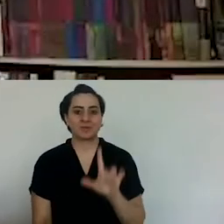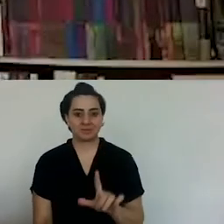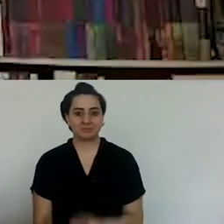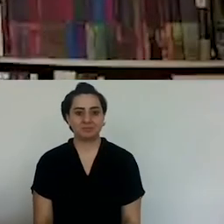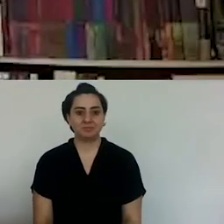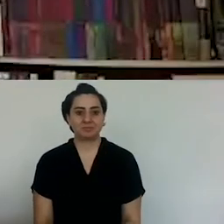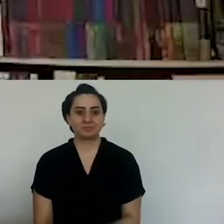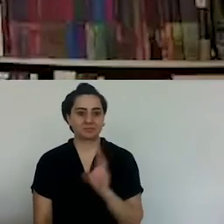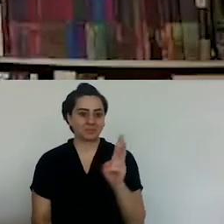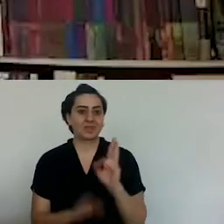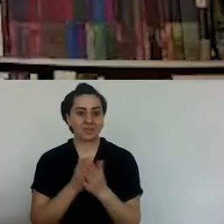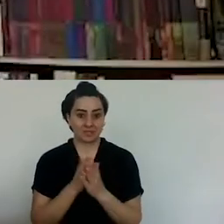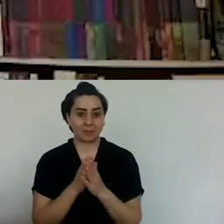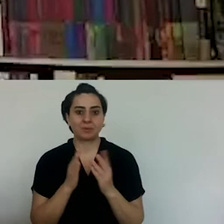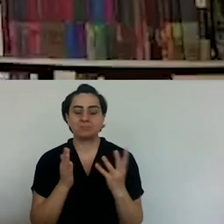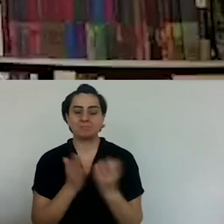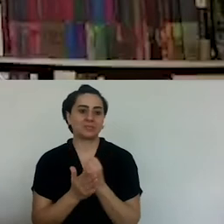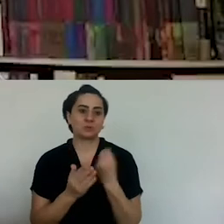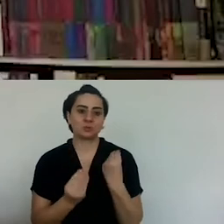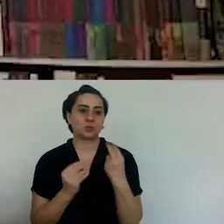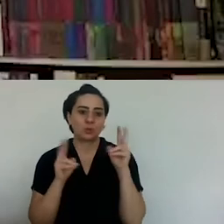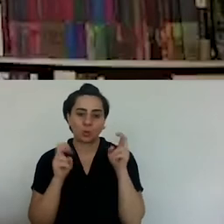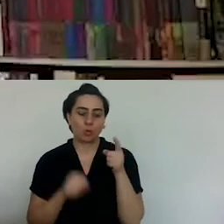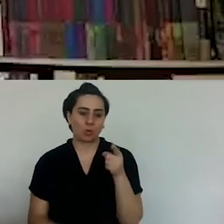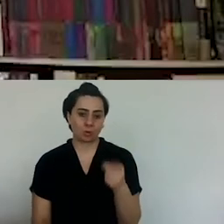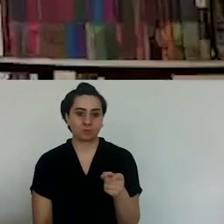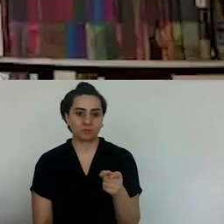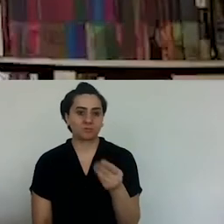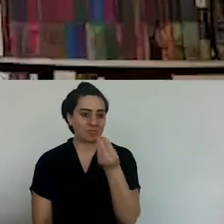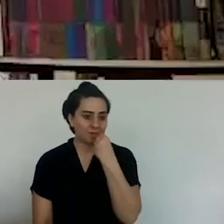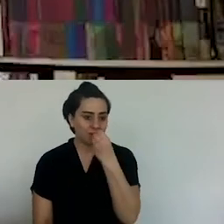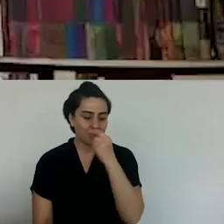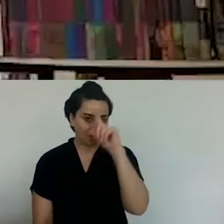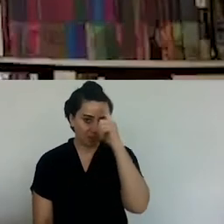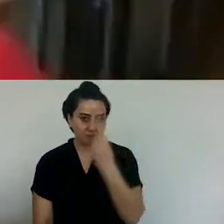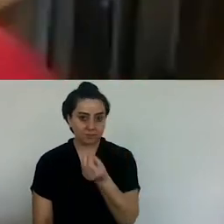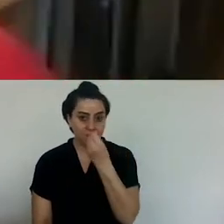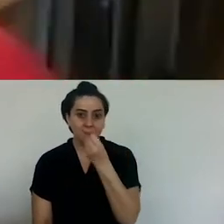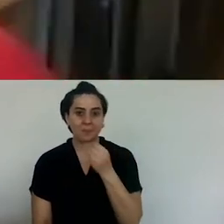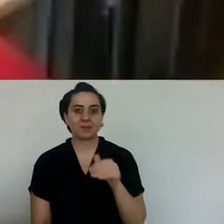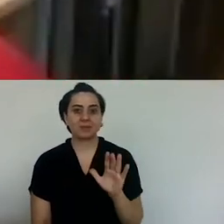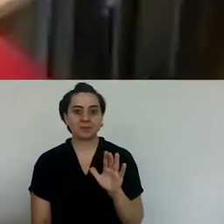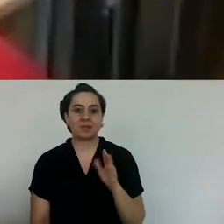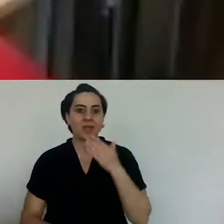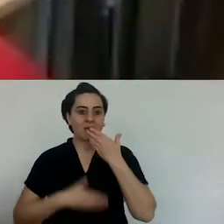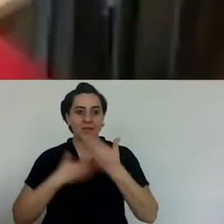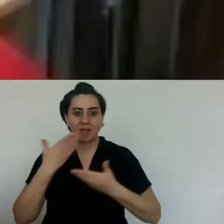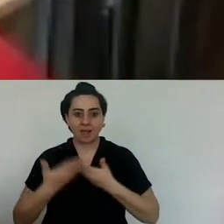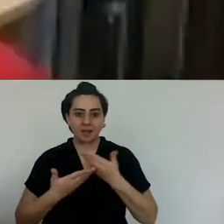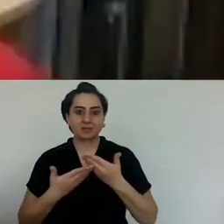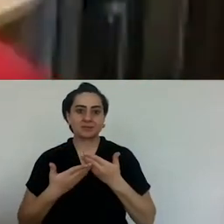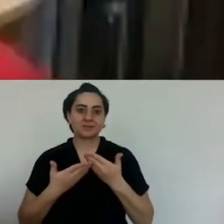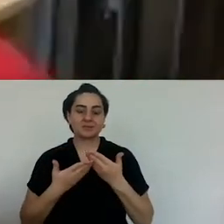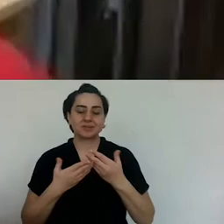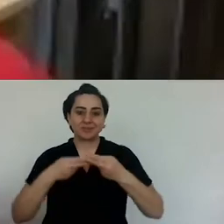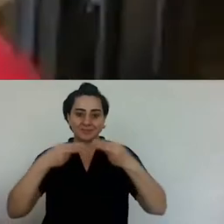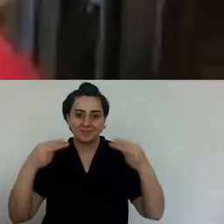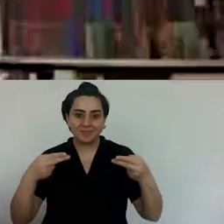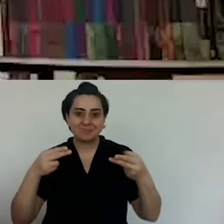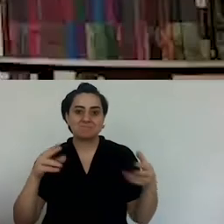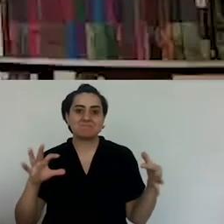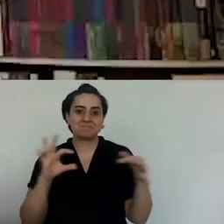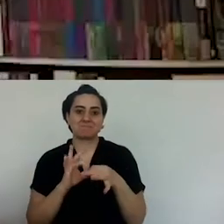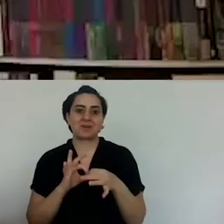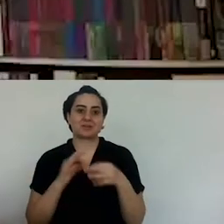So, food always has a very important relationship. We have a very important relationship with food, and that is the most